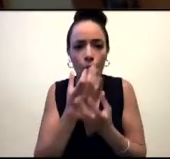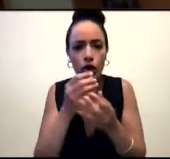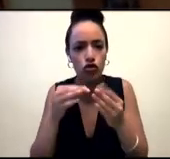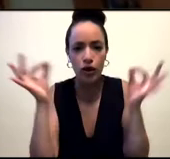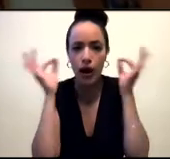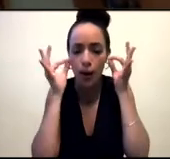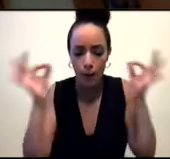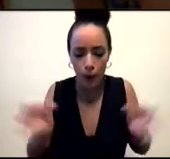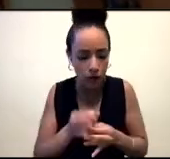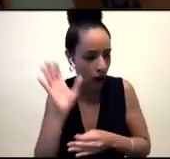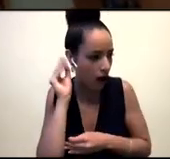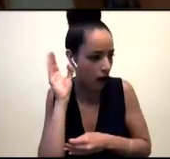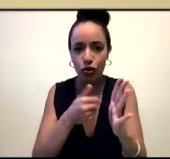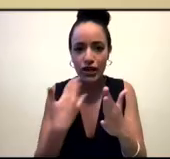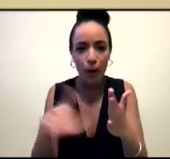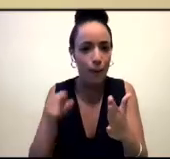hope you enjoy the event. Thanks.